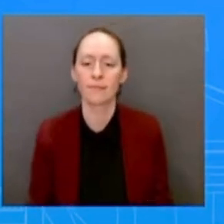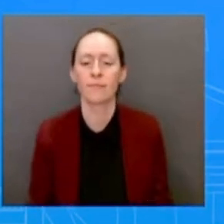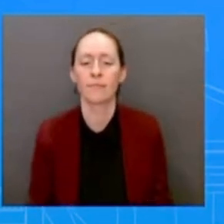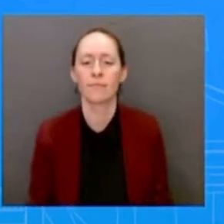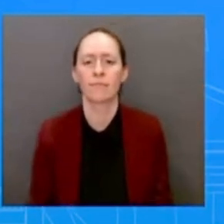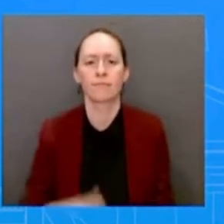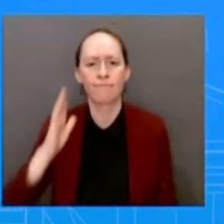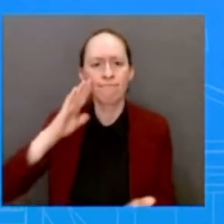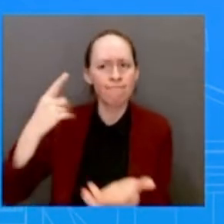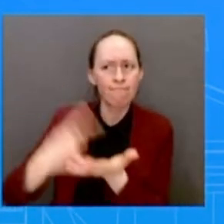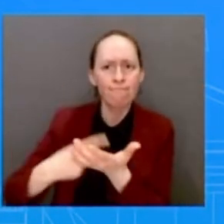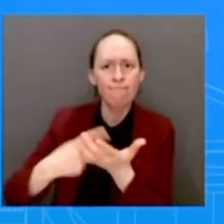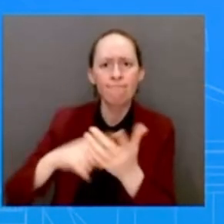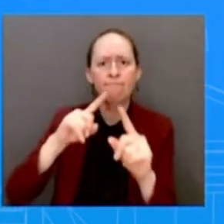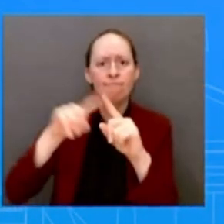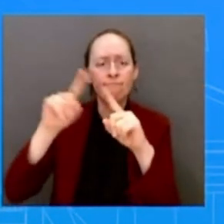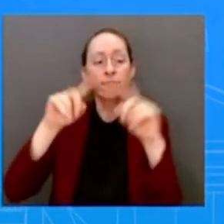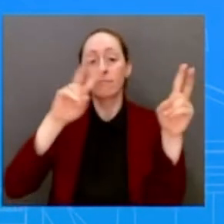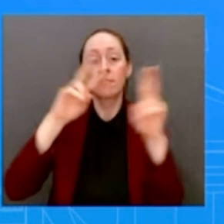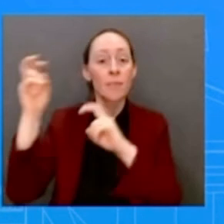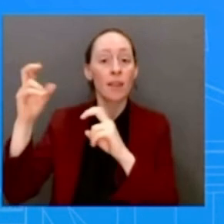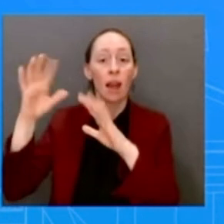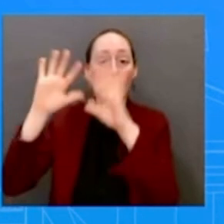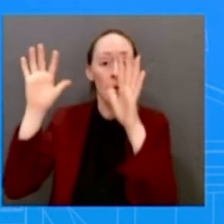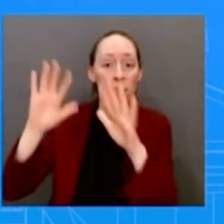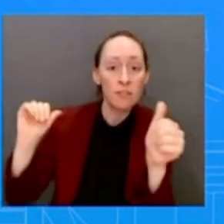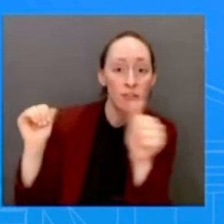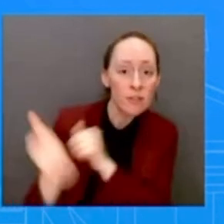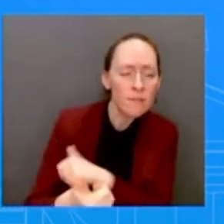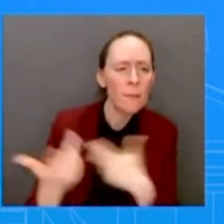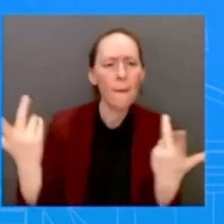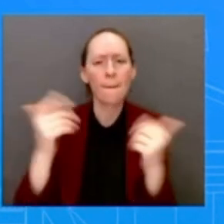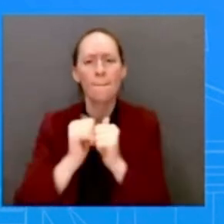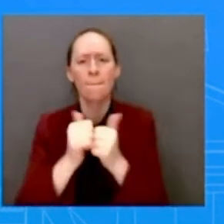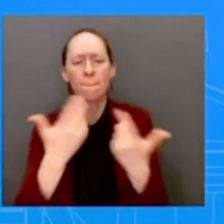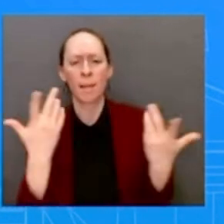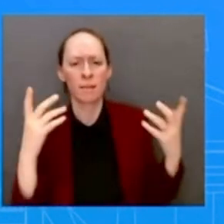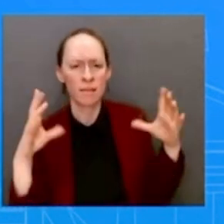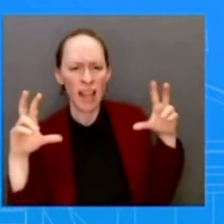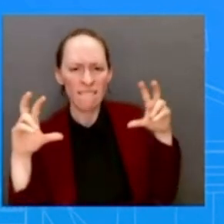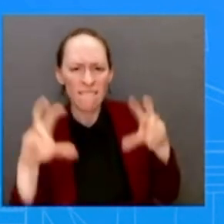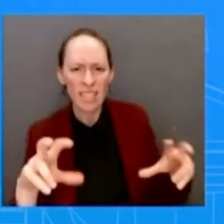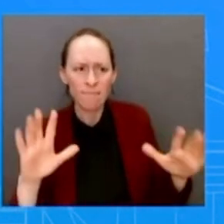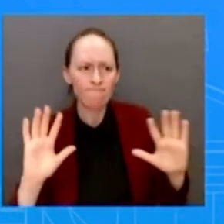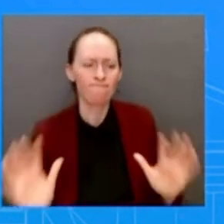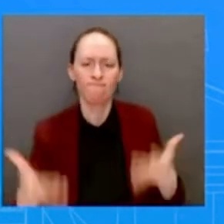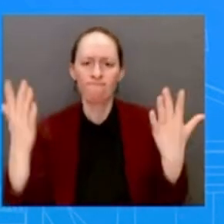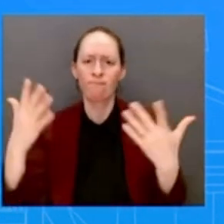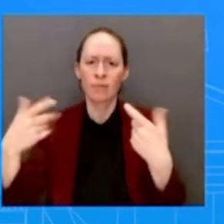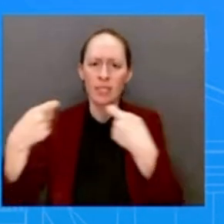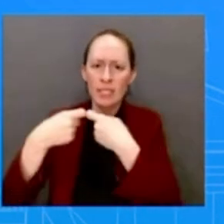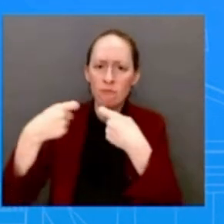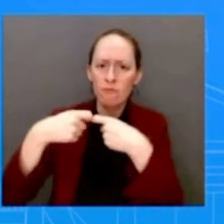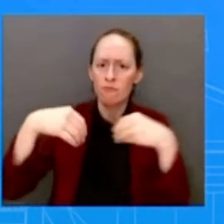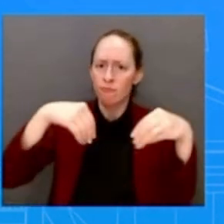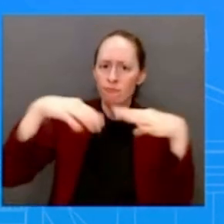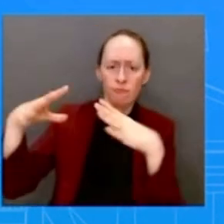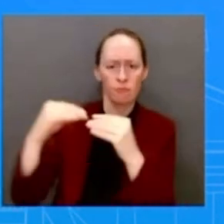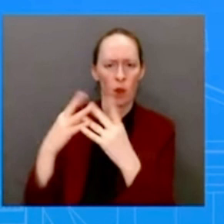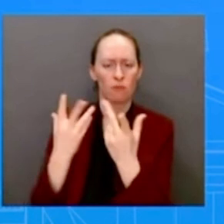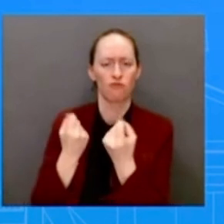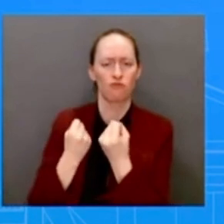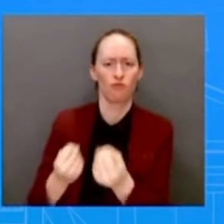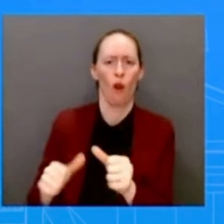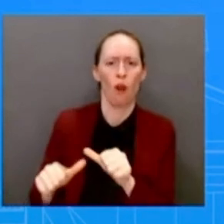technology based on secure supply chains. The leaders will take stock of the